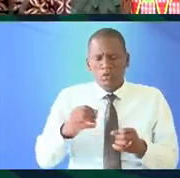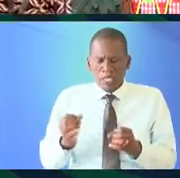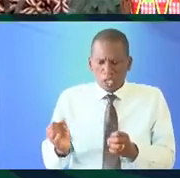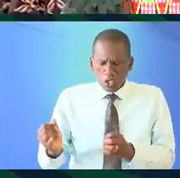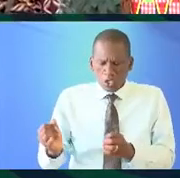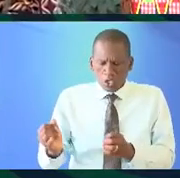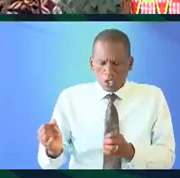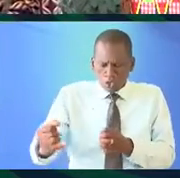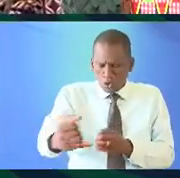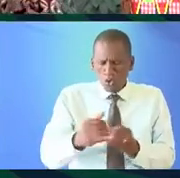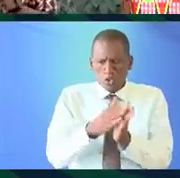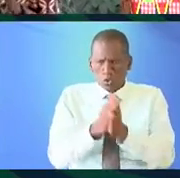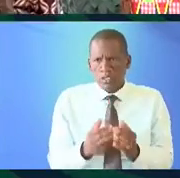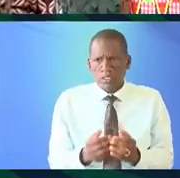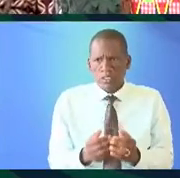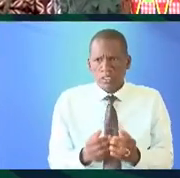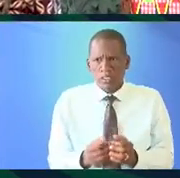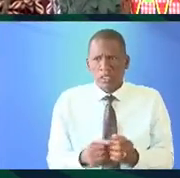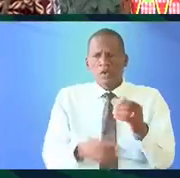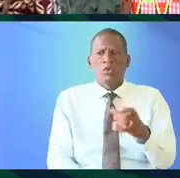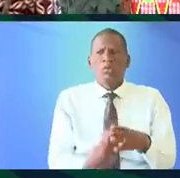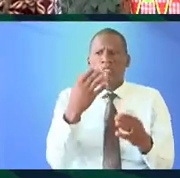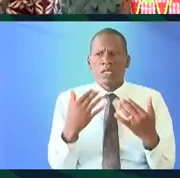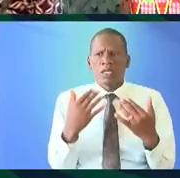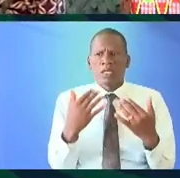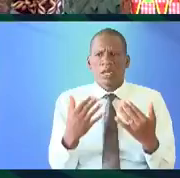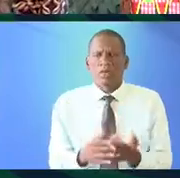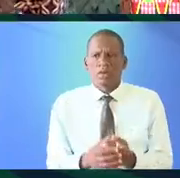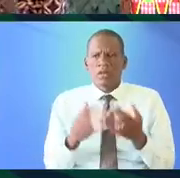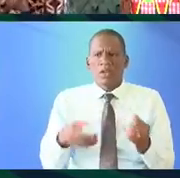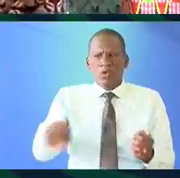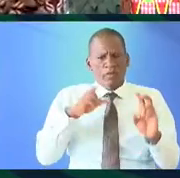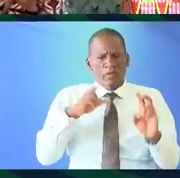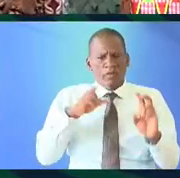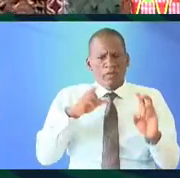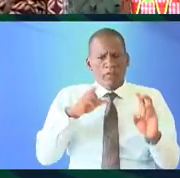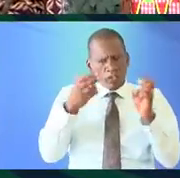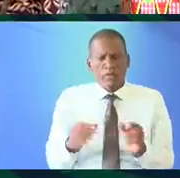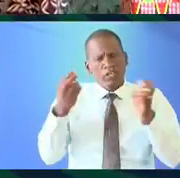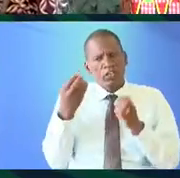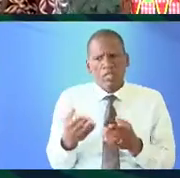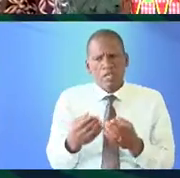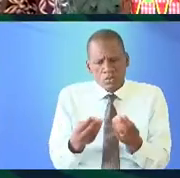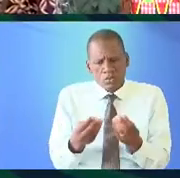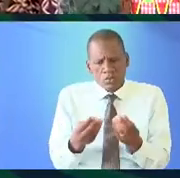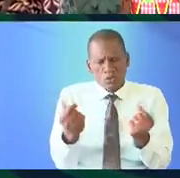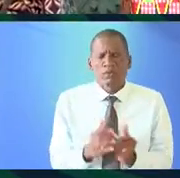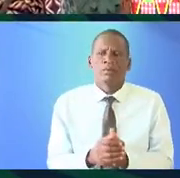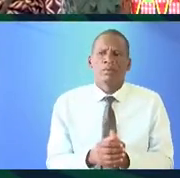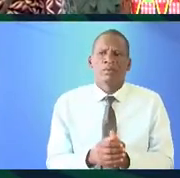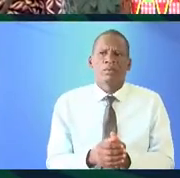graphic novels okay you know what she was producing so obviously there is an issue there to tackle